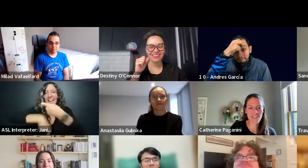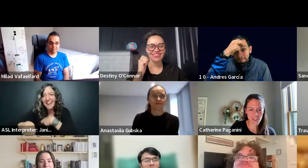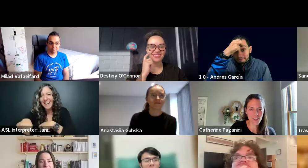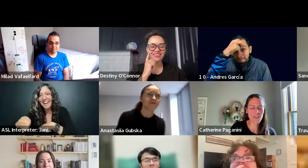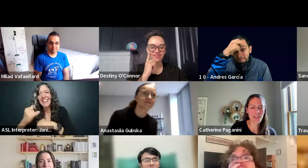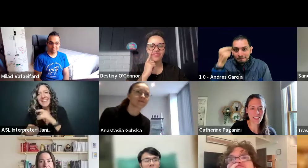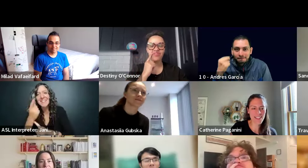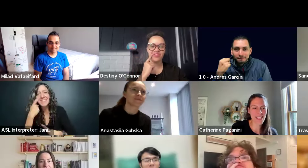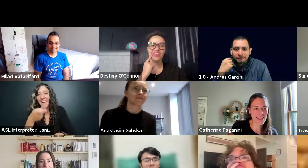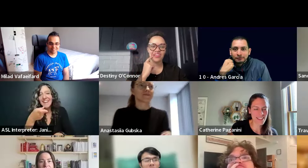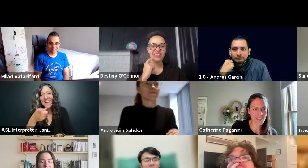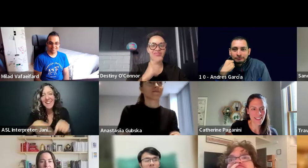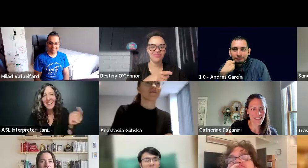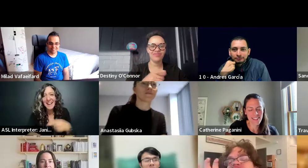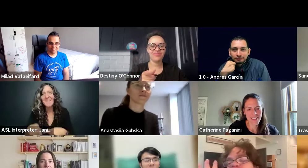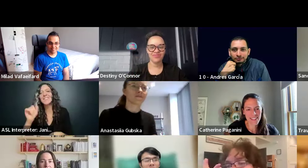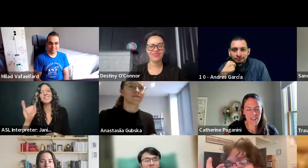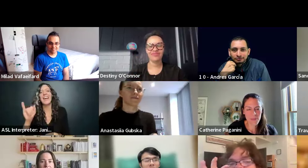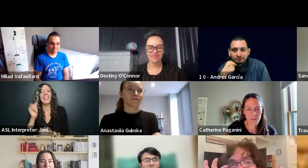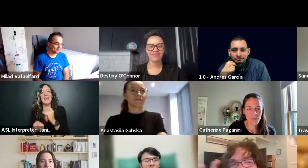Yeah. that was the talk you couldn't make and Jay, uh,